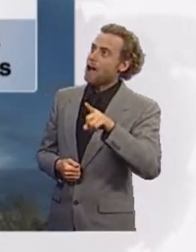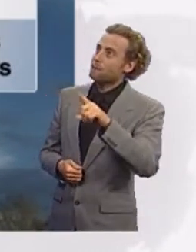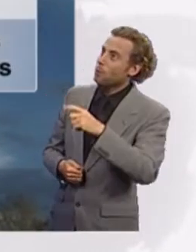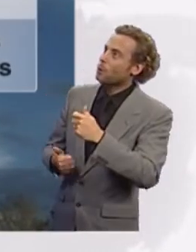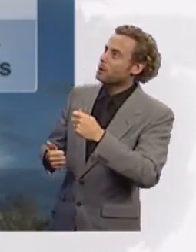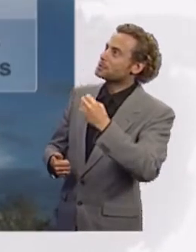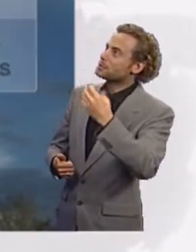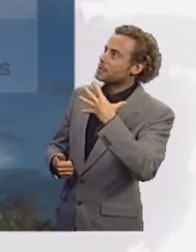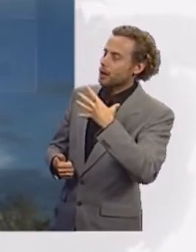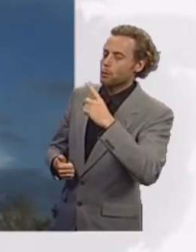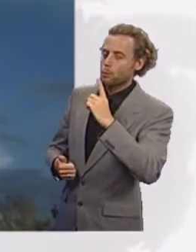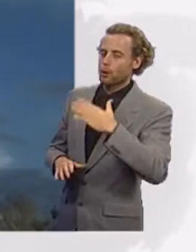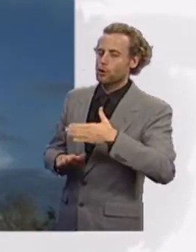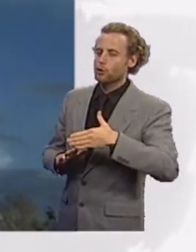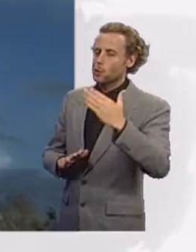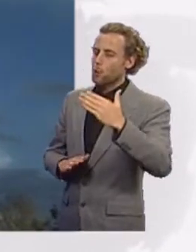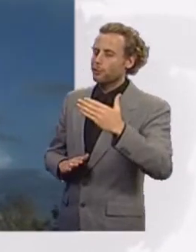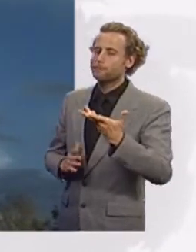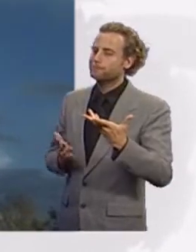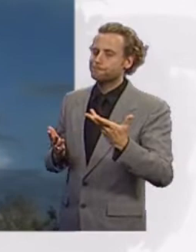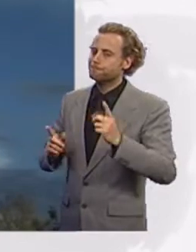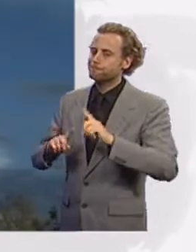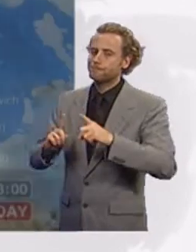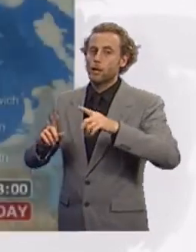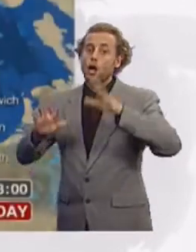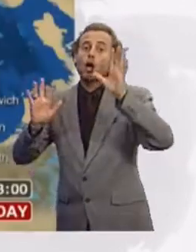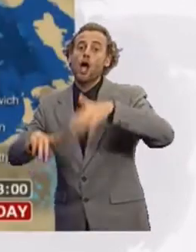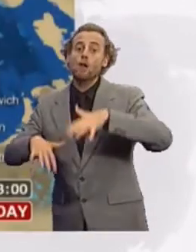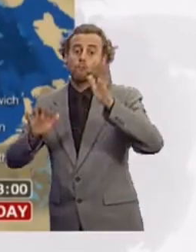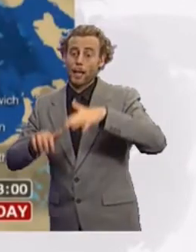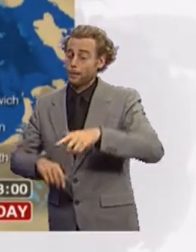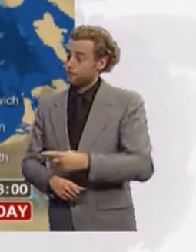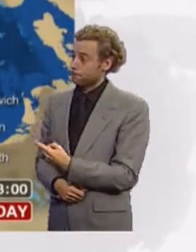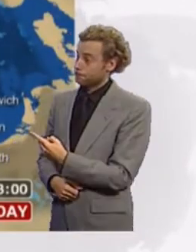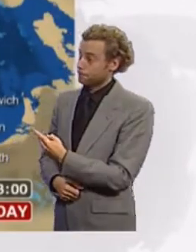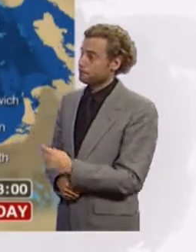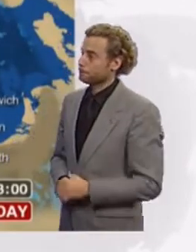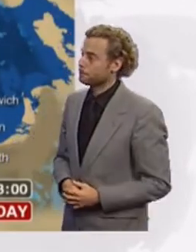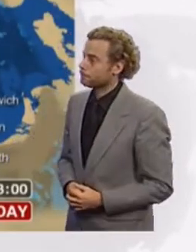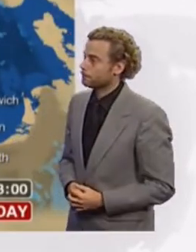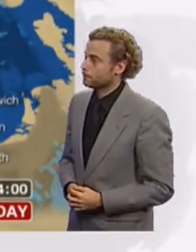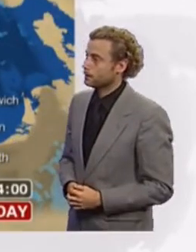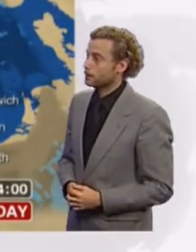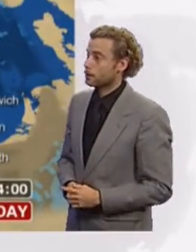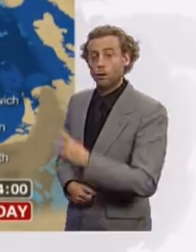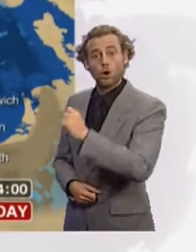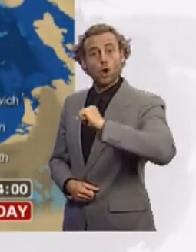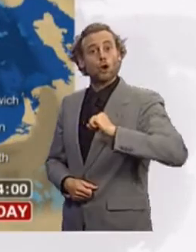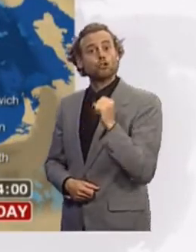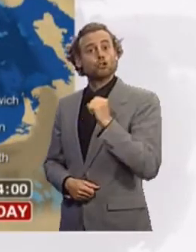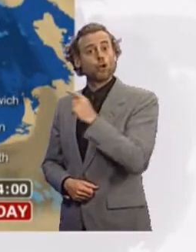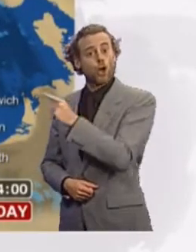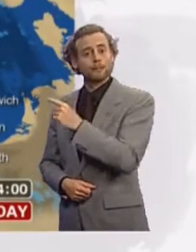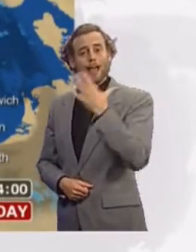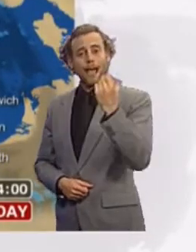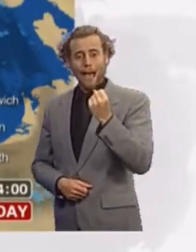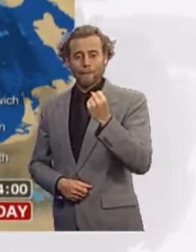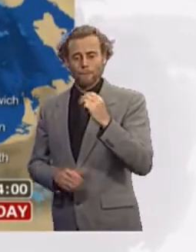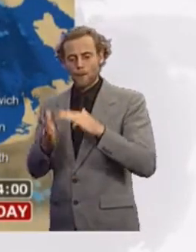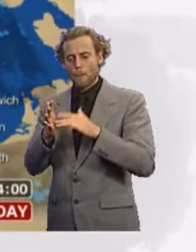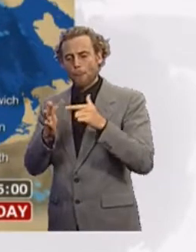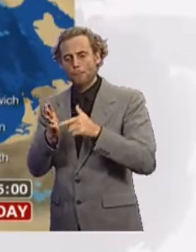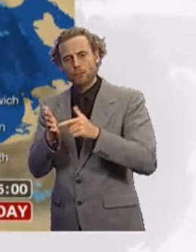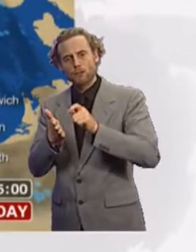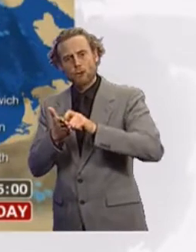there will also be some pretty heavy showers around. Worst of those are across Scotland at present, working their way southwards. They're covered by a metal-free severe weather warning which will